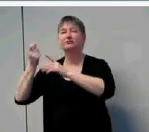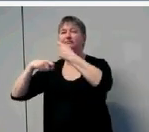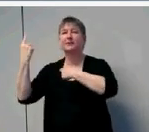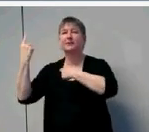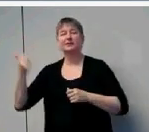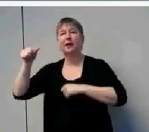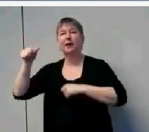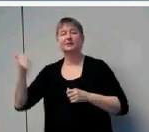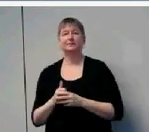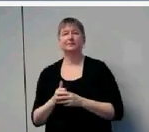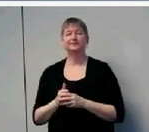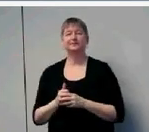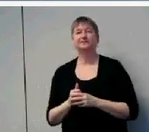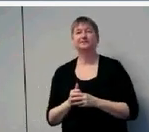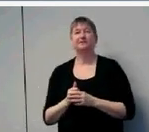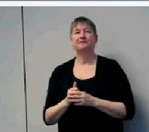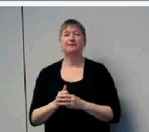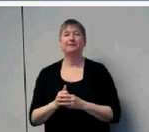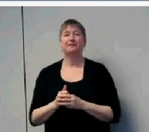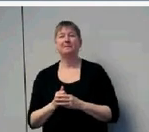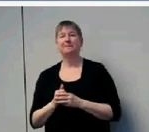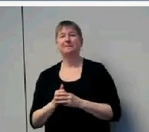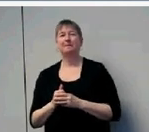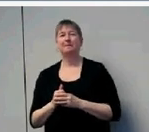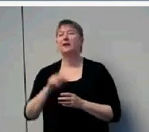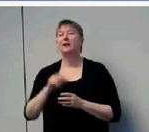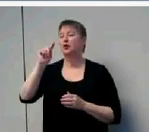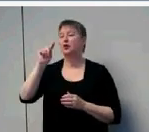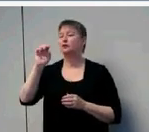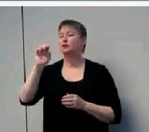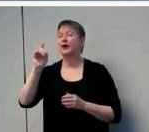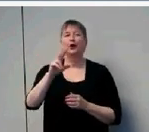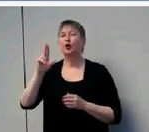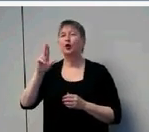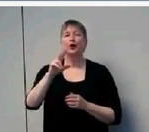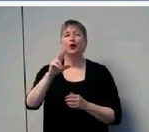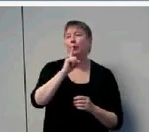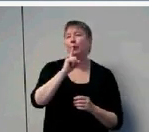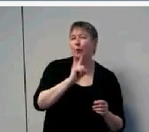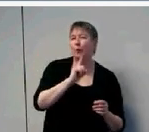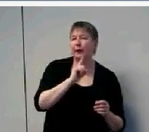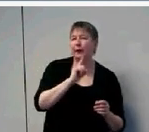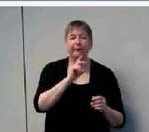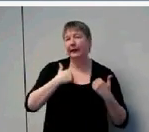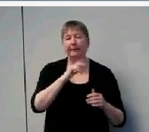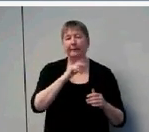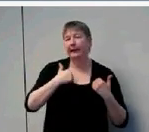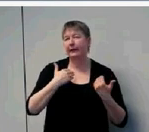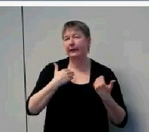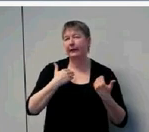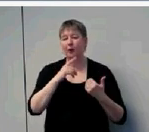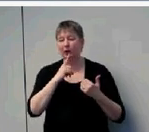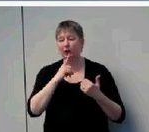what were the toddler or young child issues that were creating barriers. Some of it's just